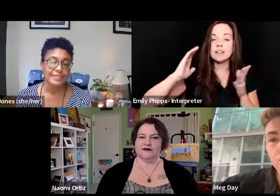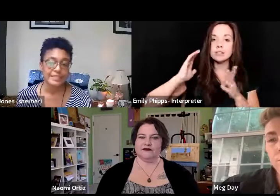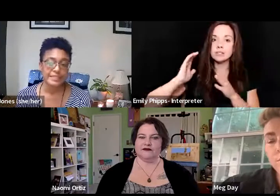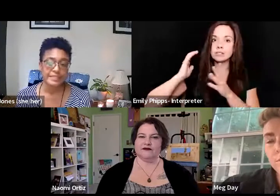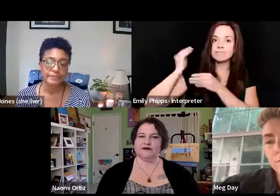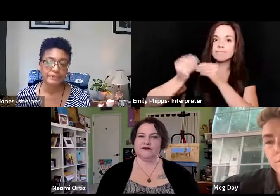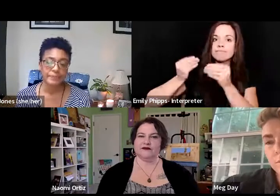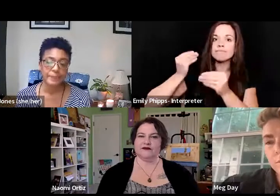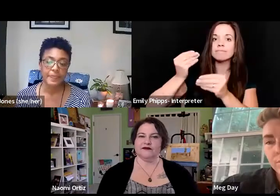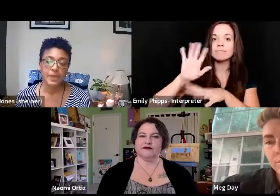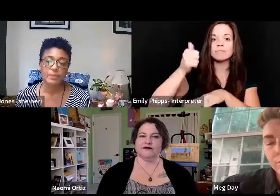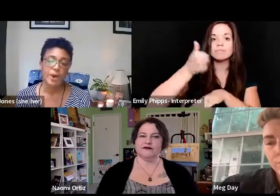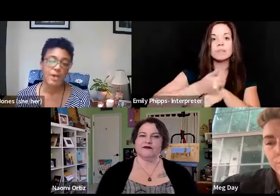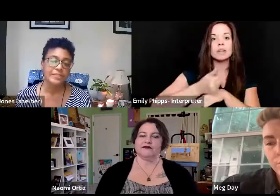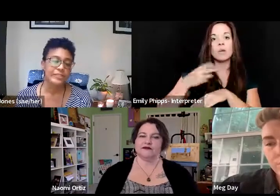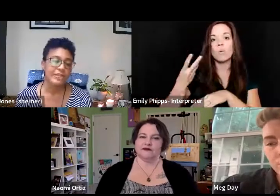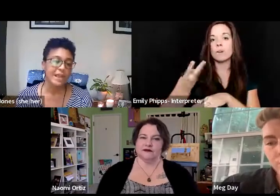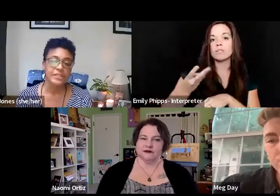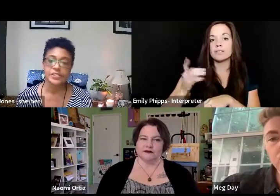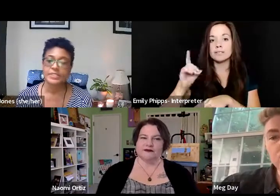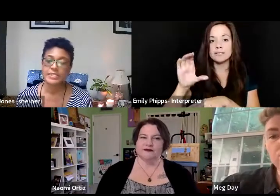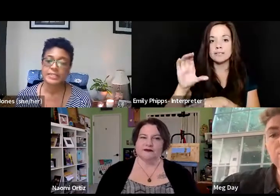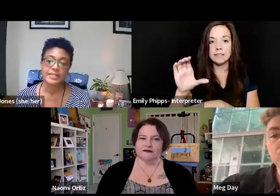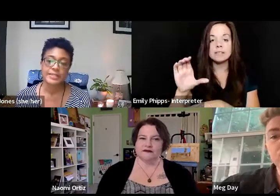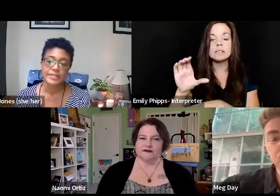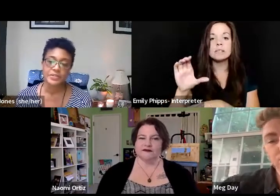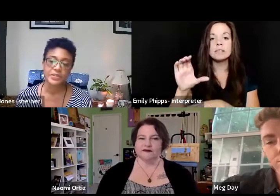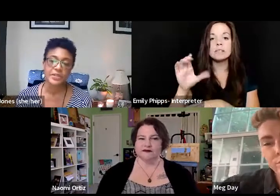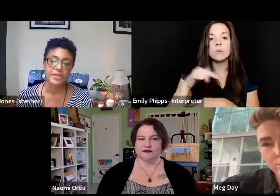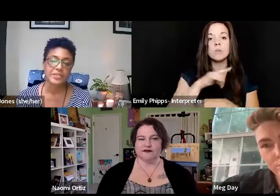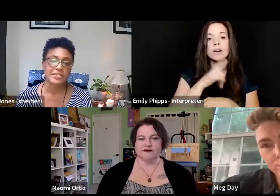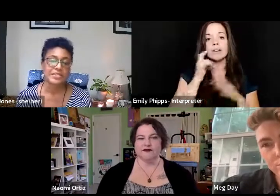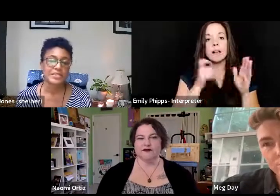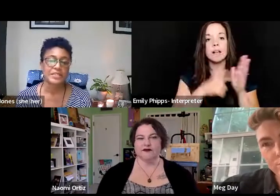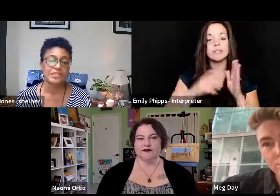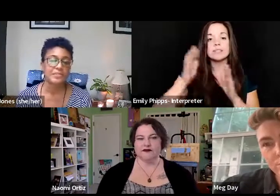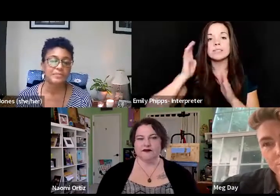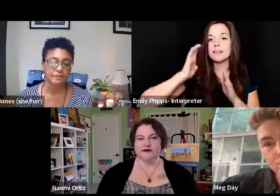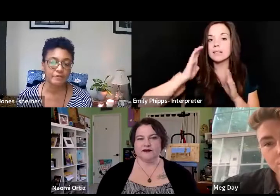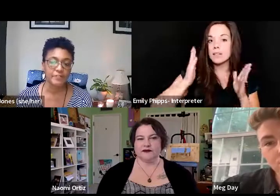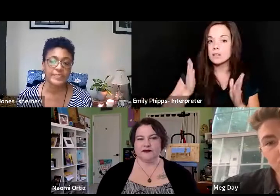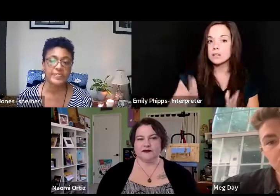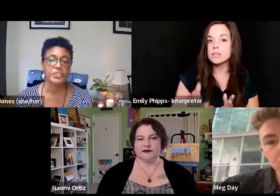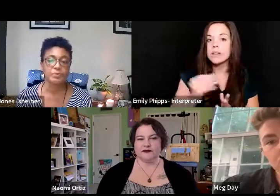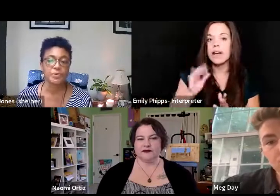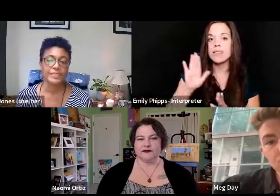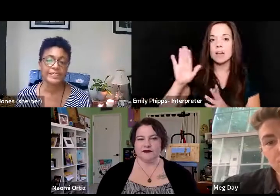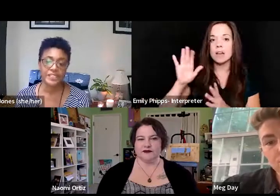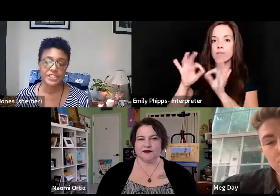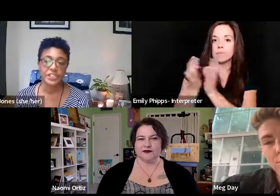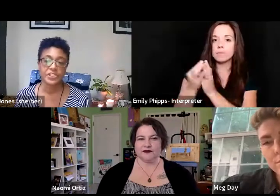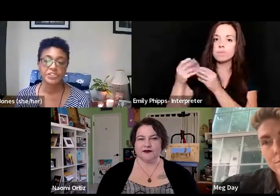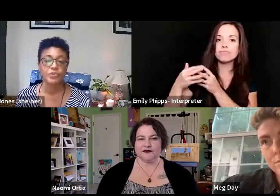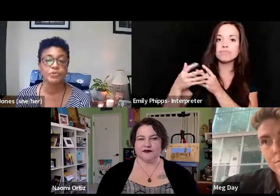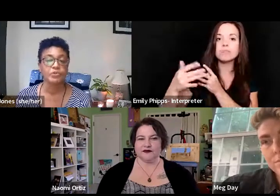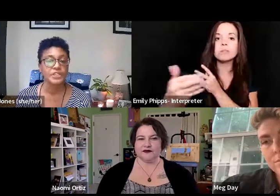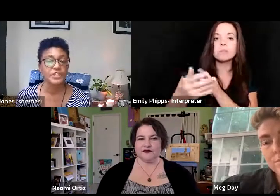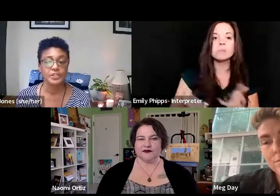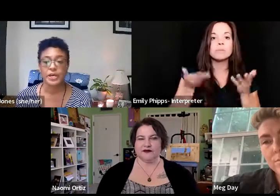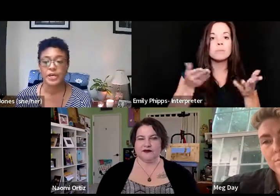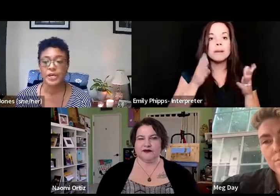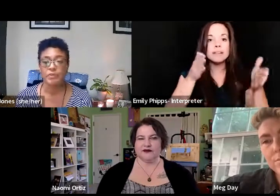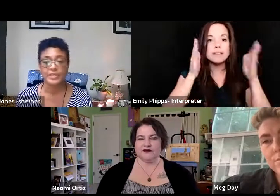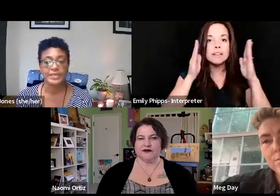as DC. We pause to acknowledge these ancestors and their descendants respectfully to bring attention to